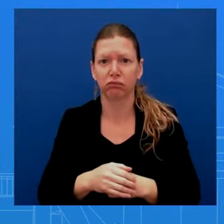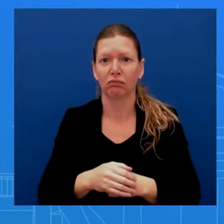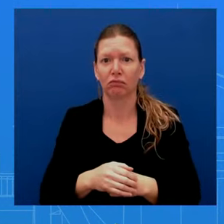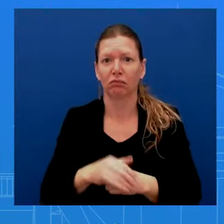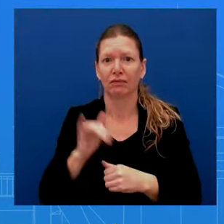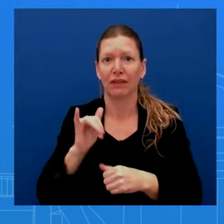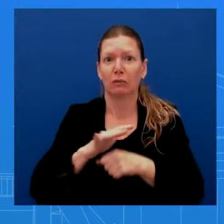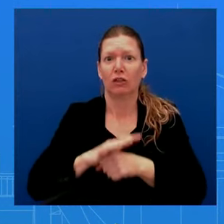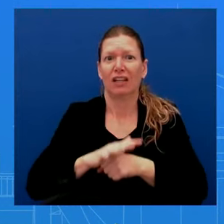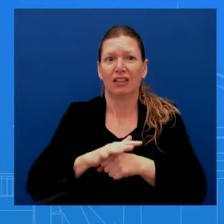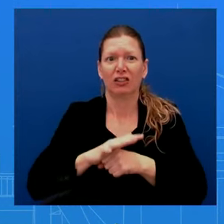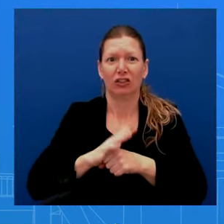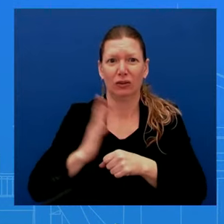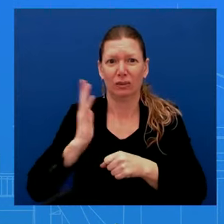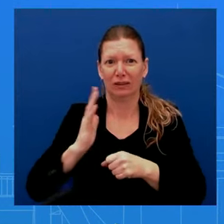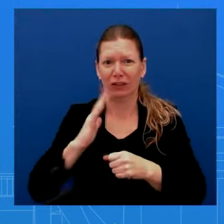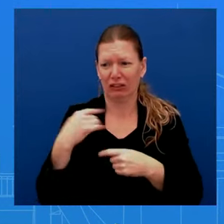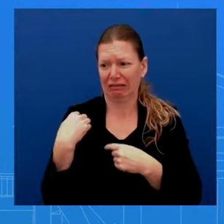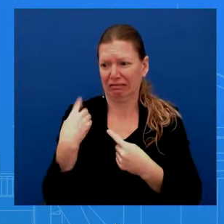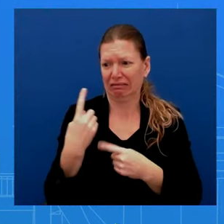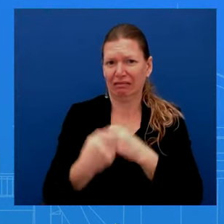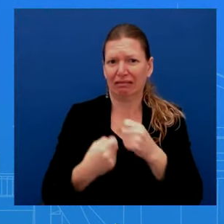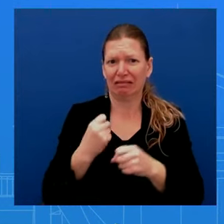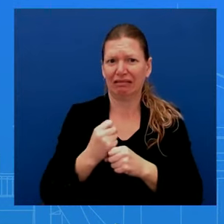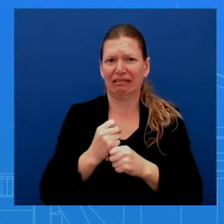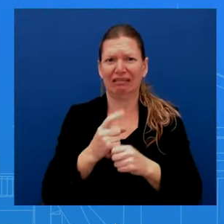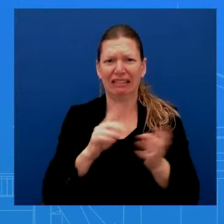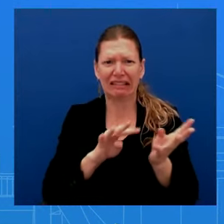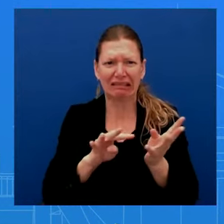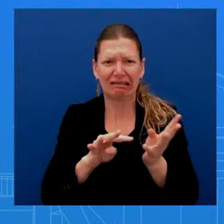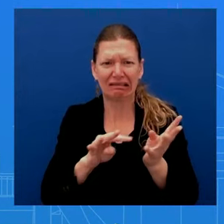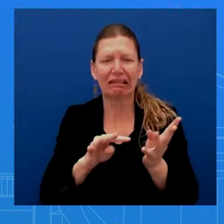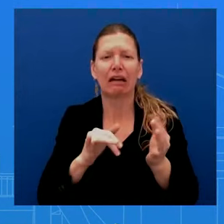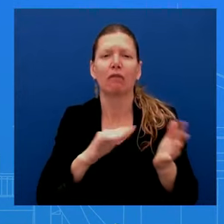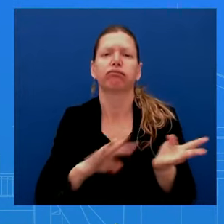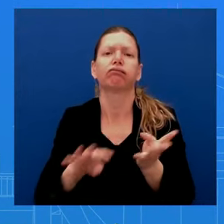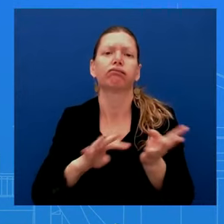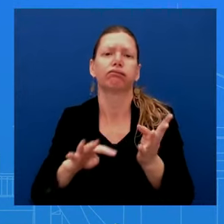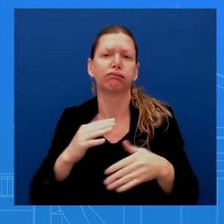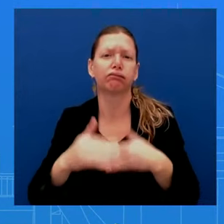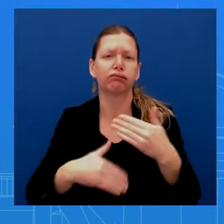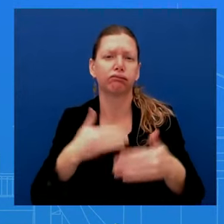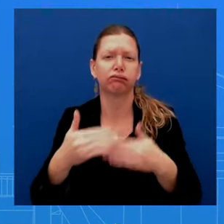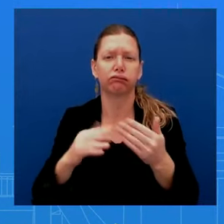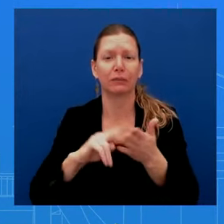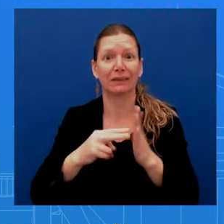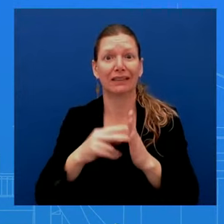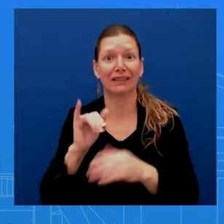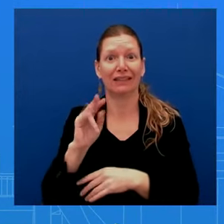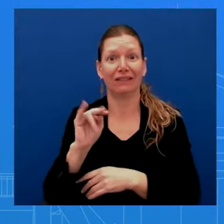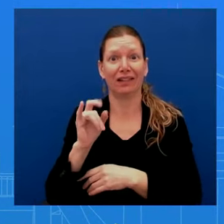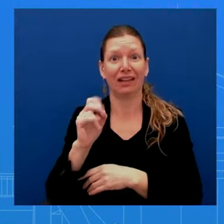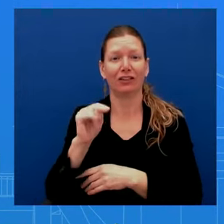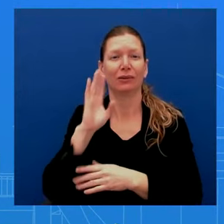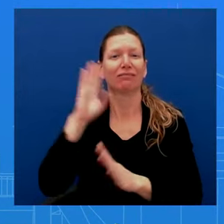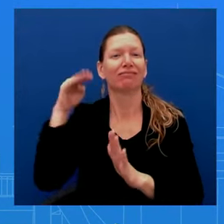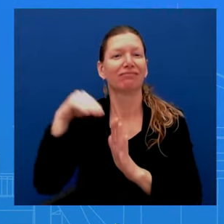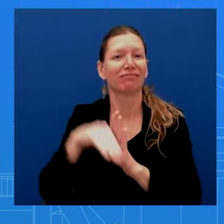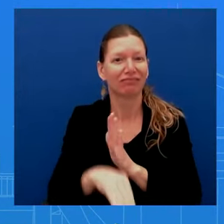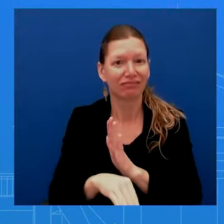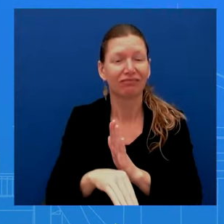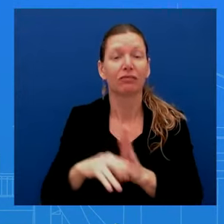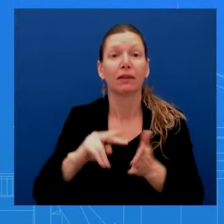reductions in inflation. The prices have come down for some key household items,